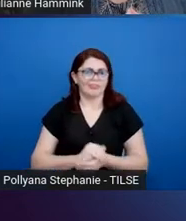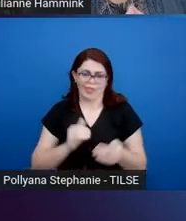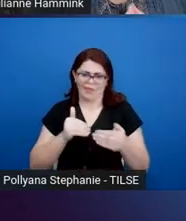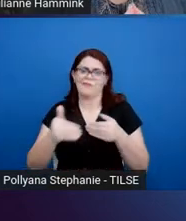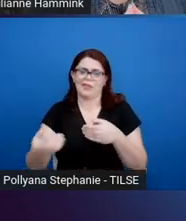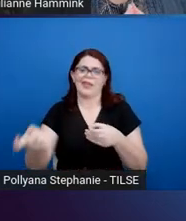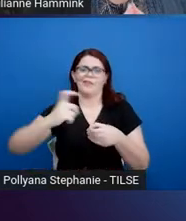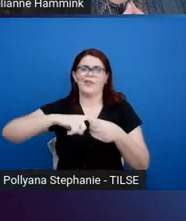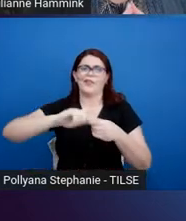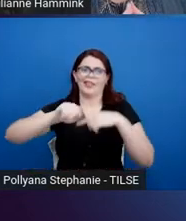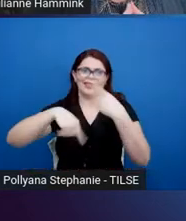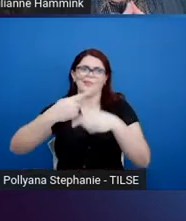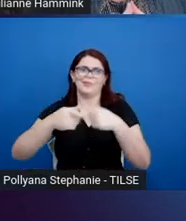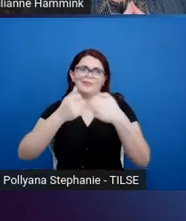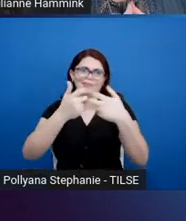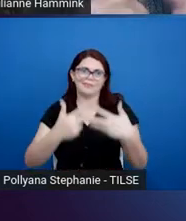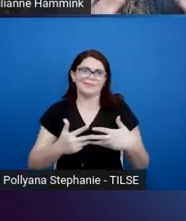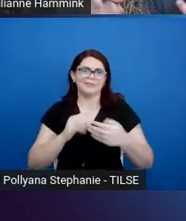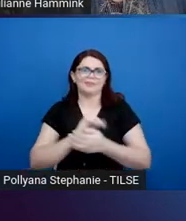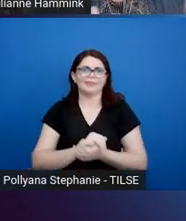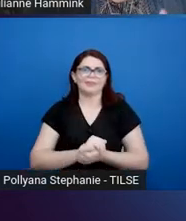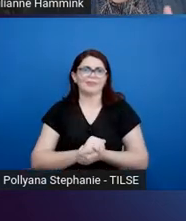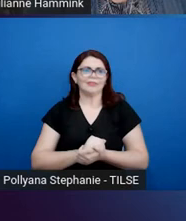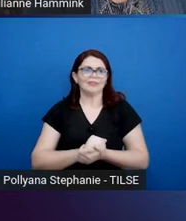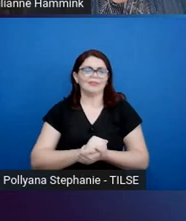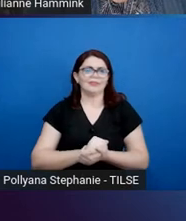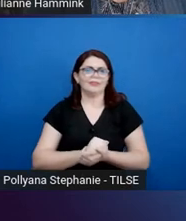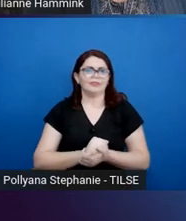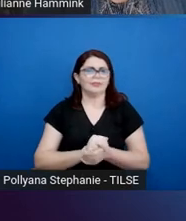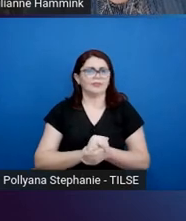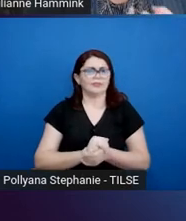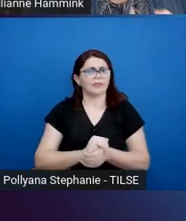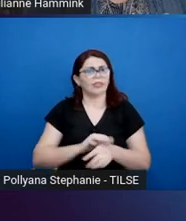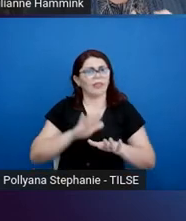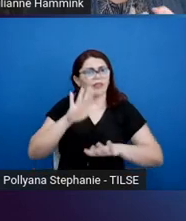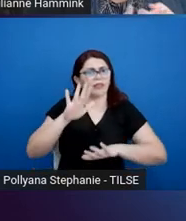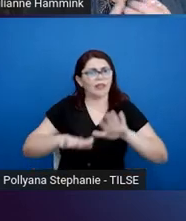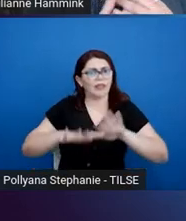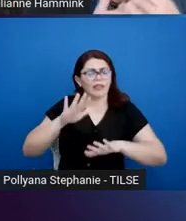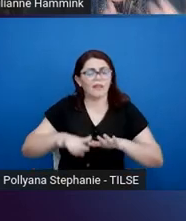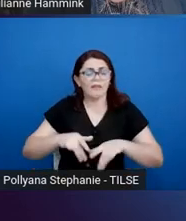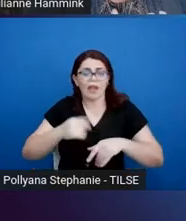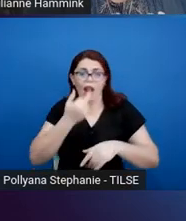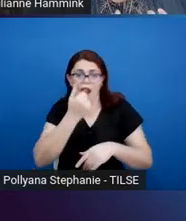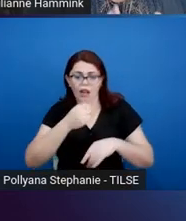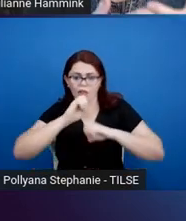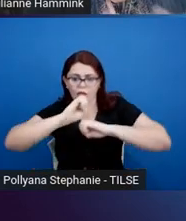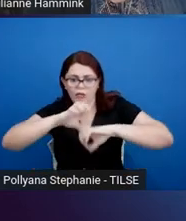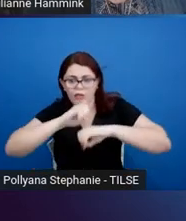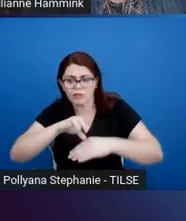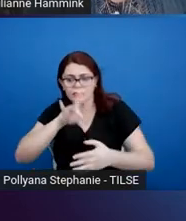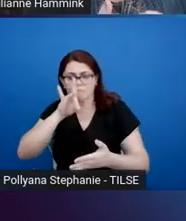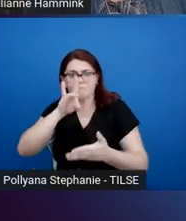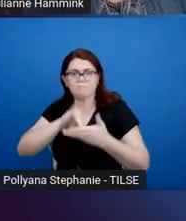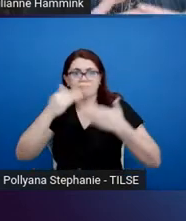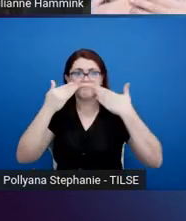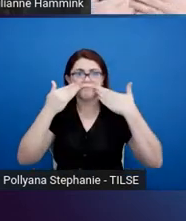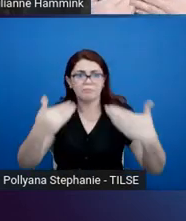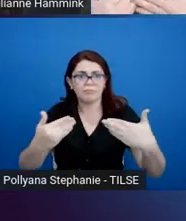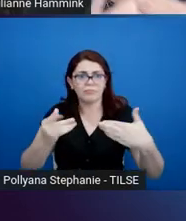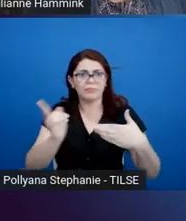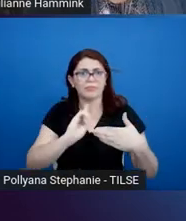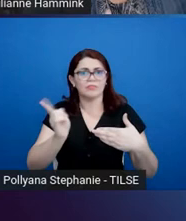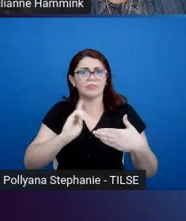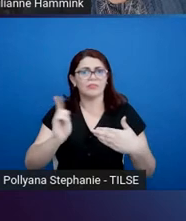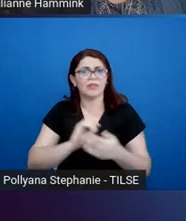point again and again. So although language may not be explicitly taught, English proficiency is frequently cited